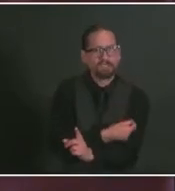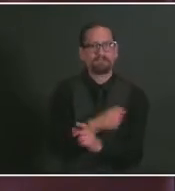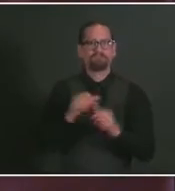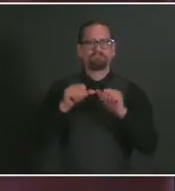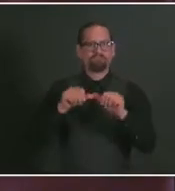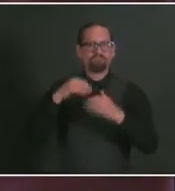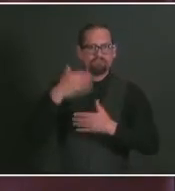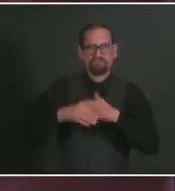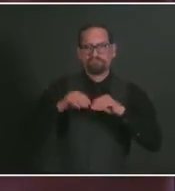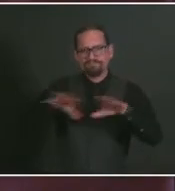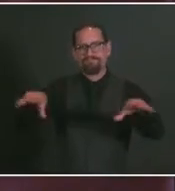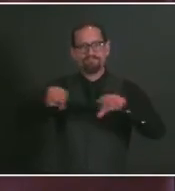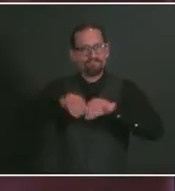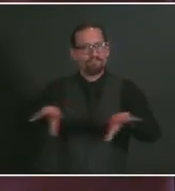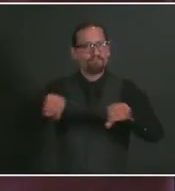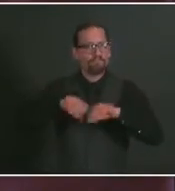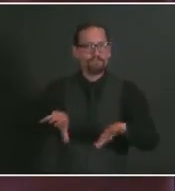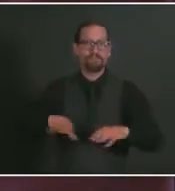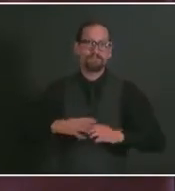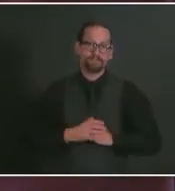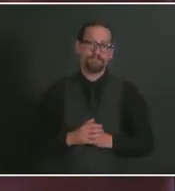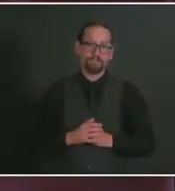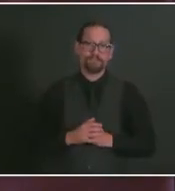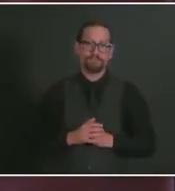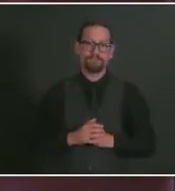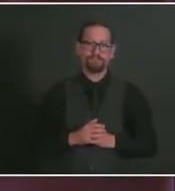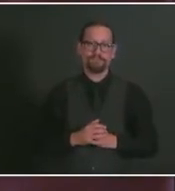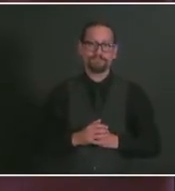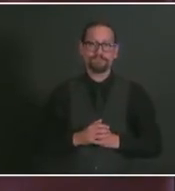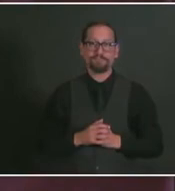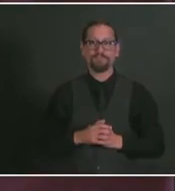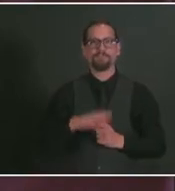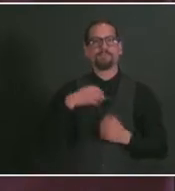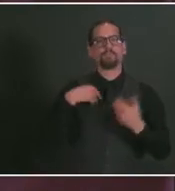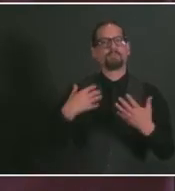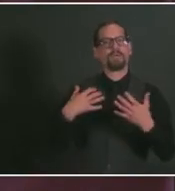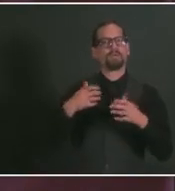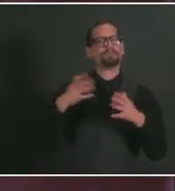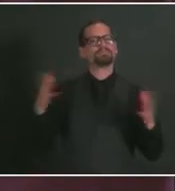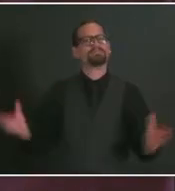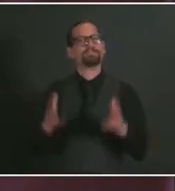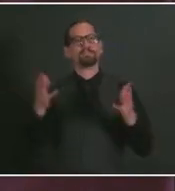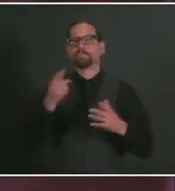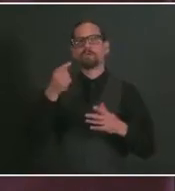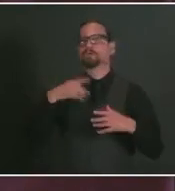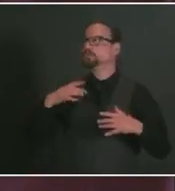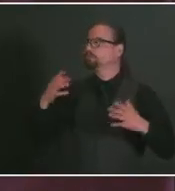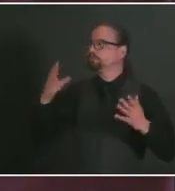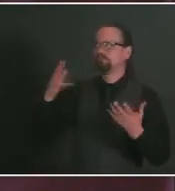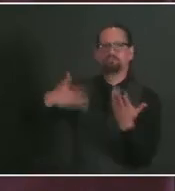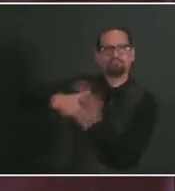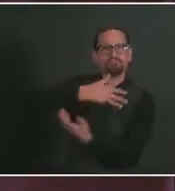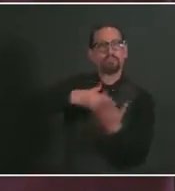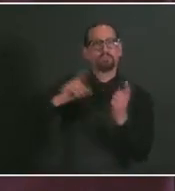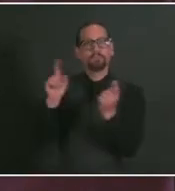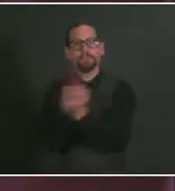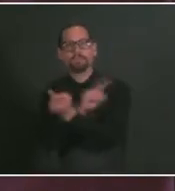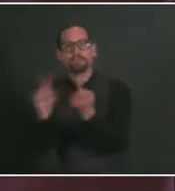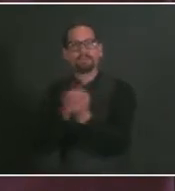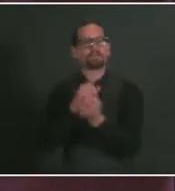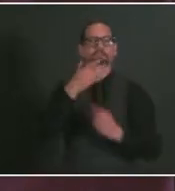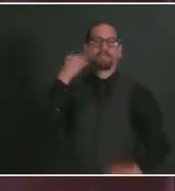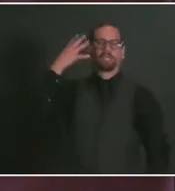haven't been vaccinated. We want to continue to do things outdoors when we can. We want to avoid large crowds whenever possible.